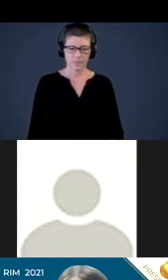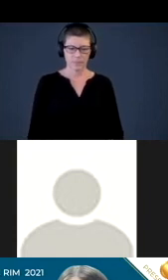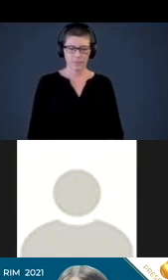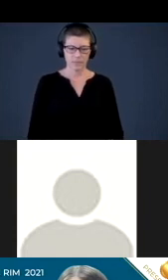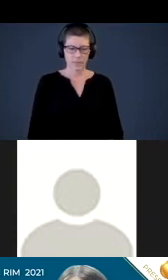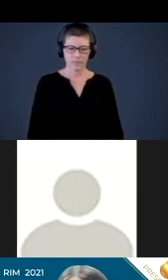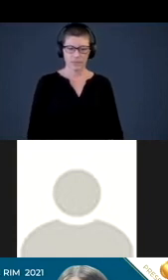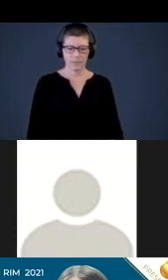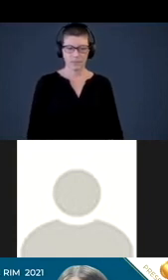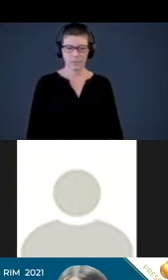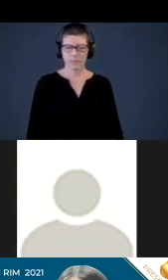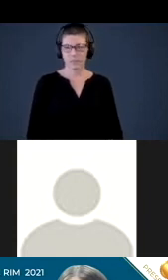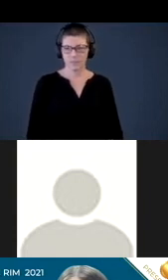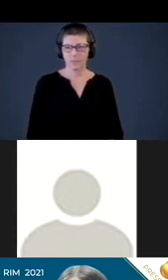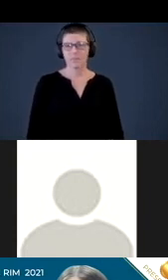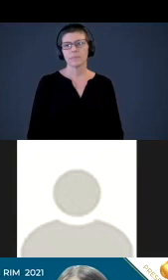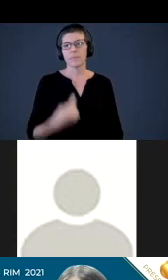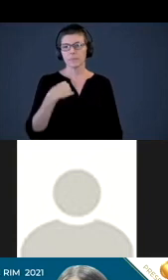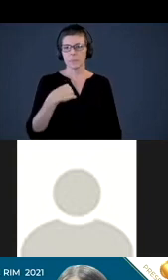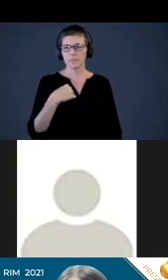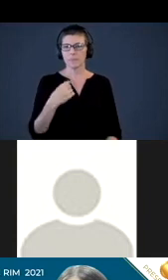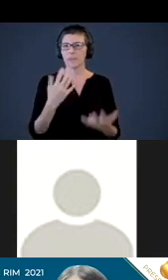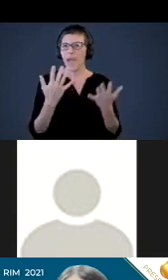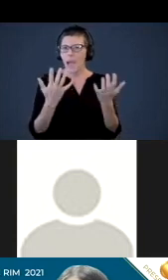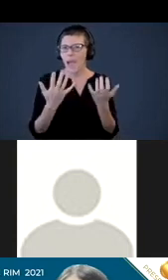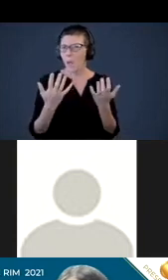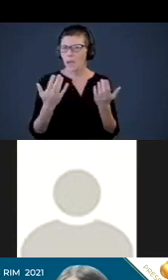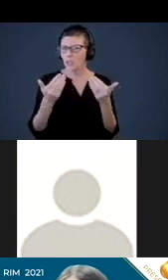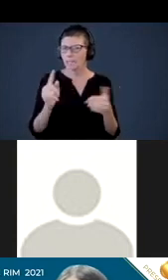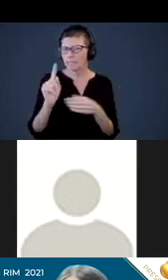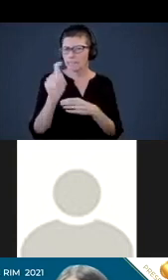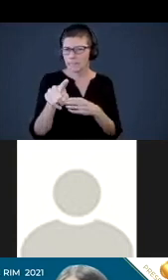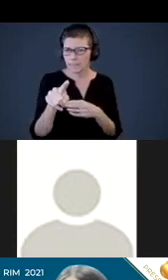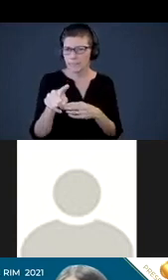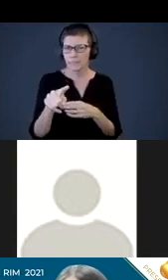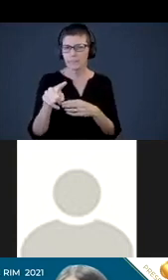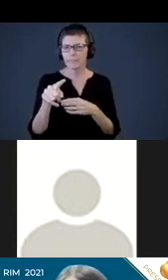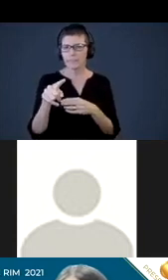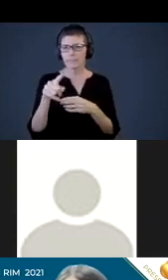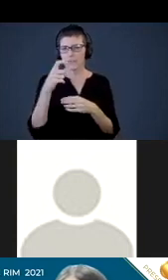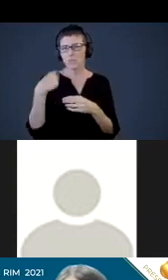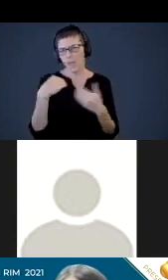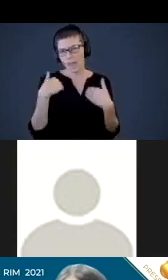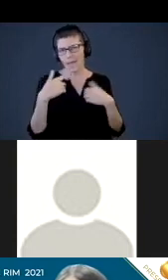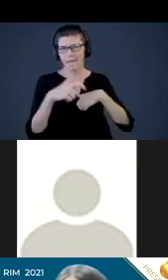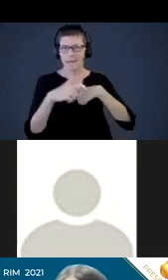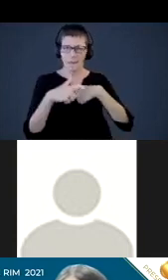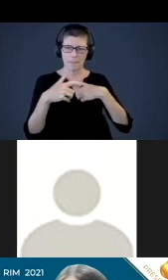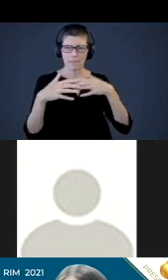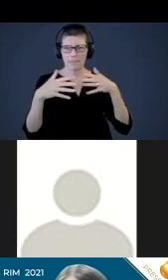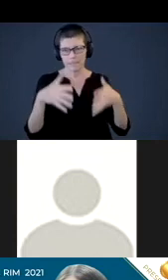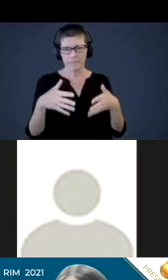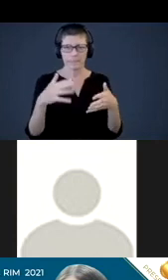Well, I would like, I would like to raise a question then, just since we still have that time, and I know everybody,